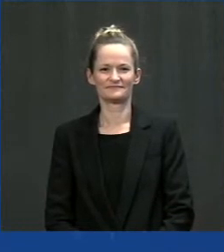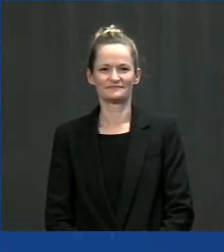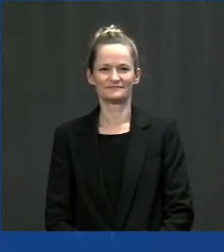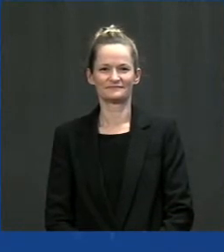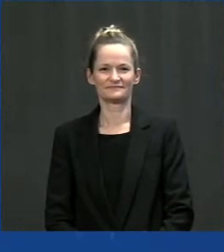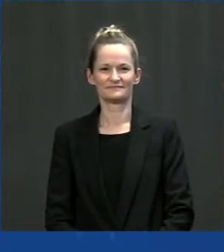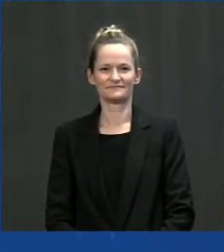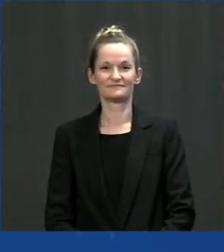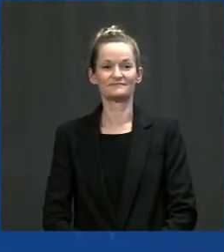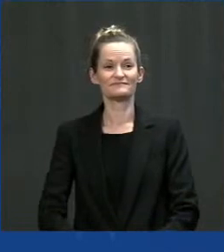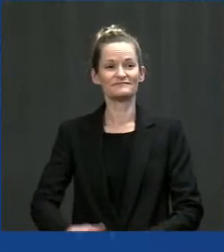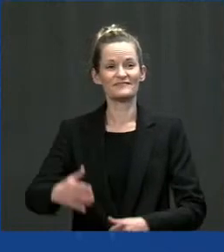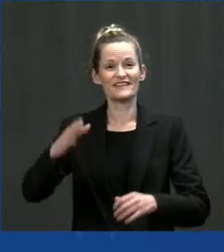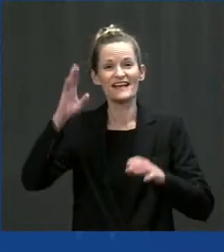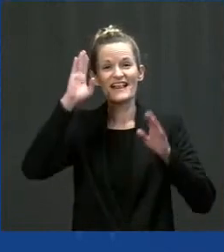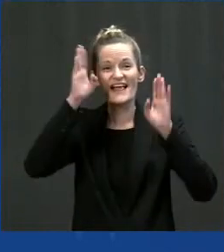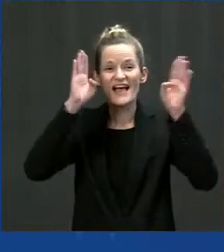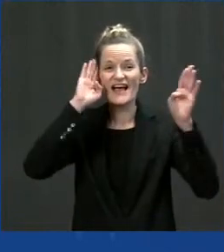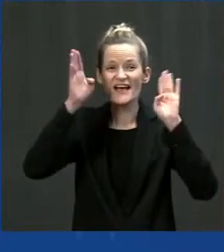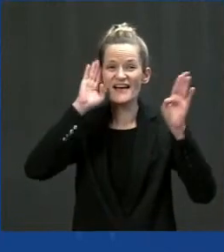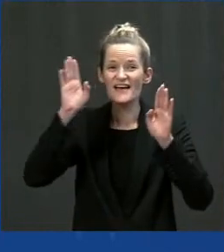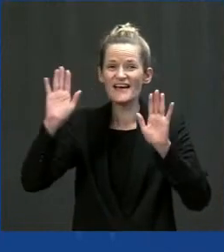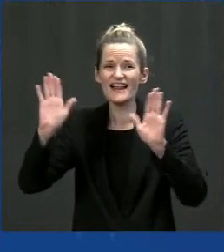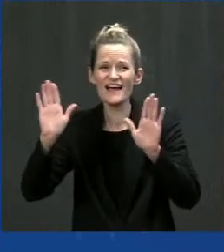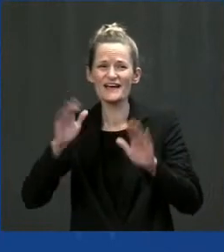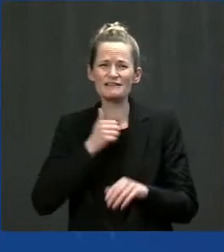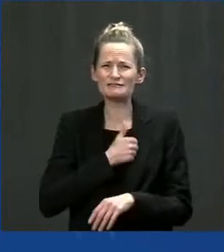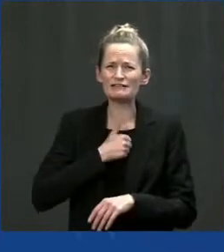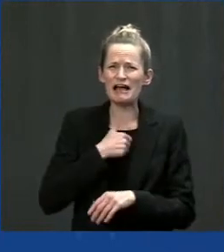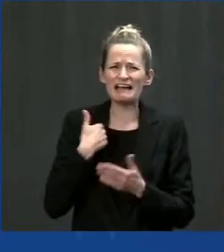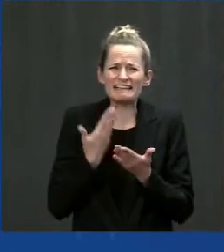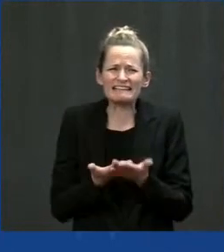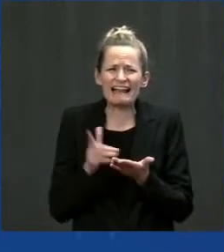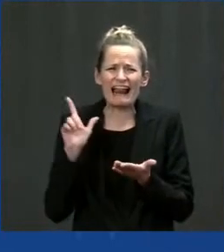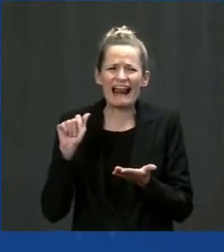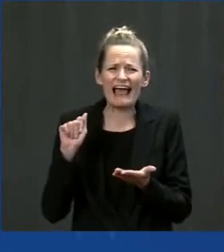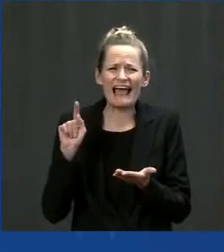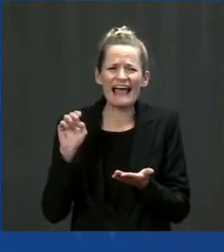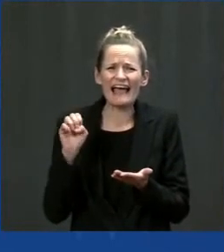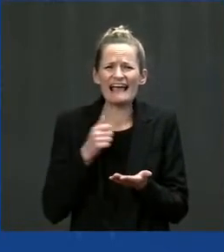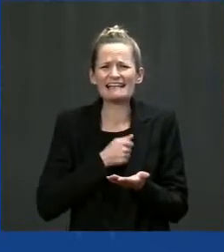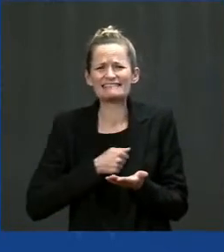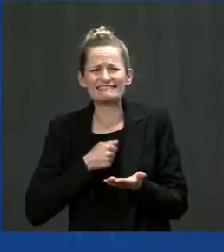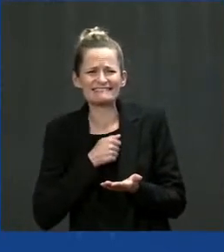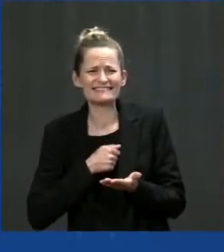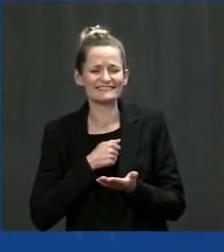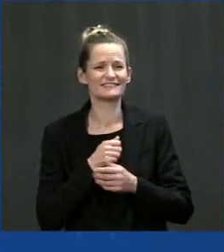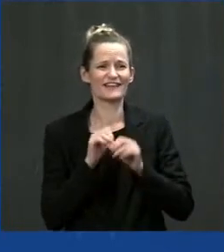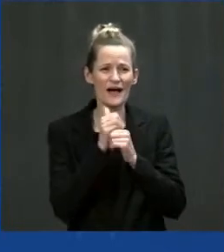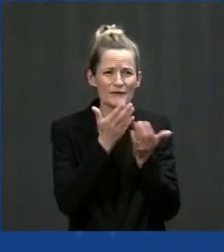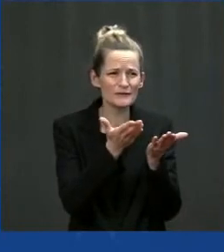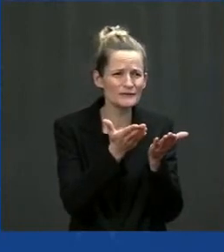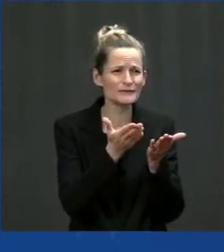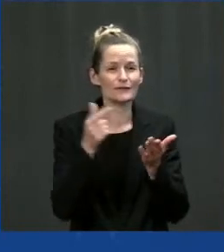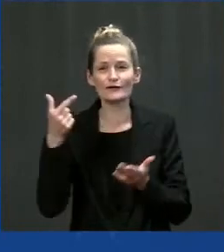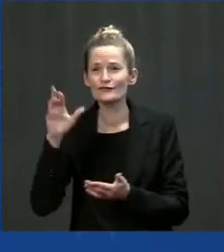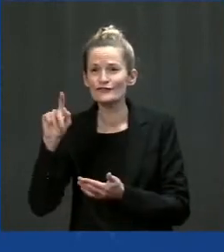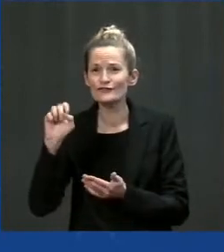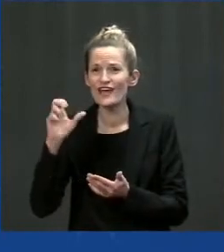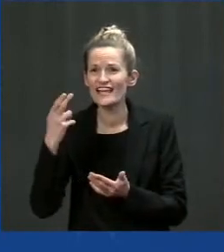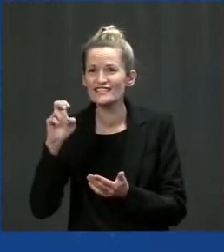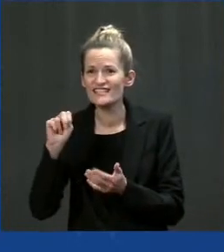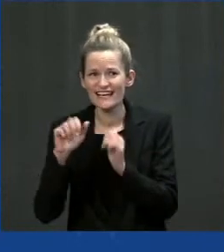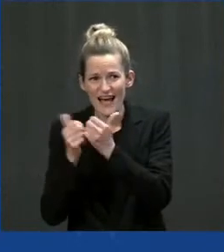Hello folks, sorry I'm a few minutes late. It's good to see you all. Gretchen, how are you? I understand we have another